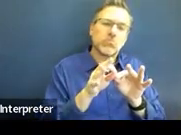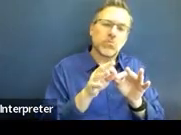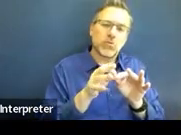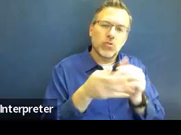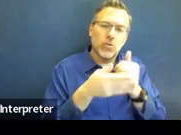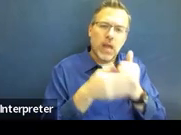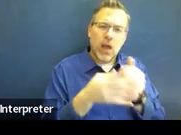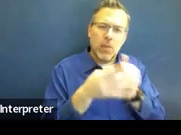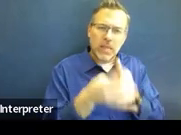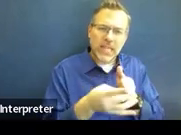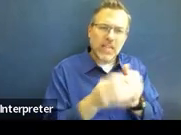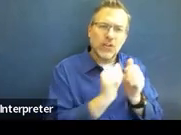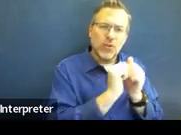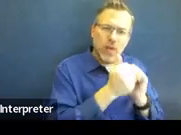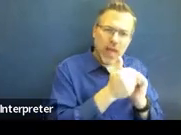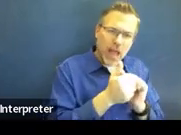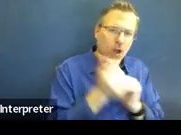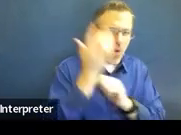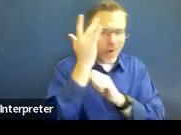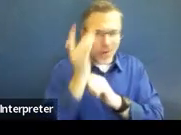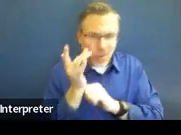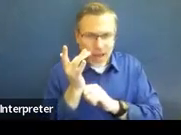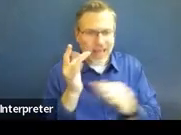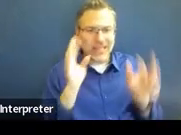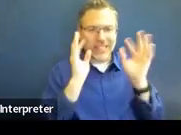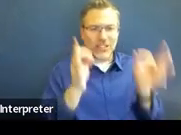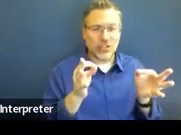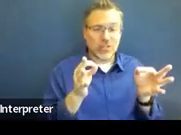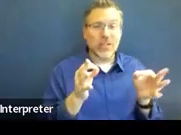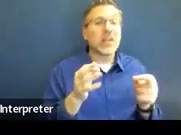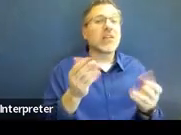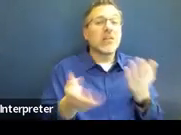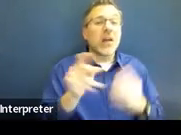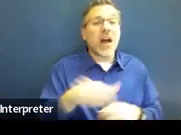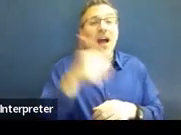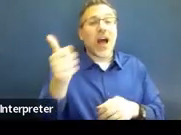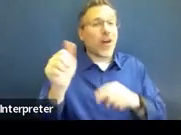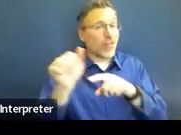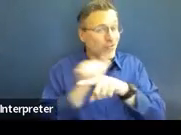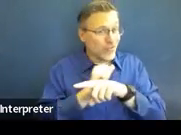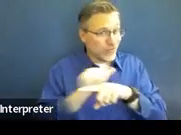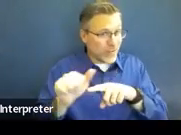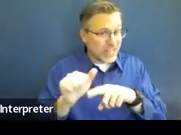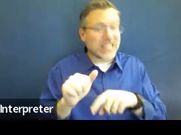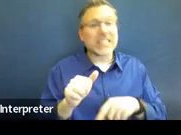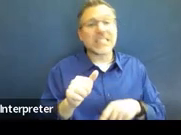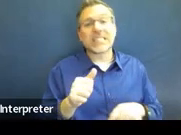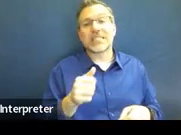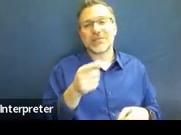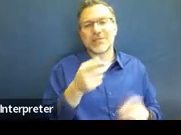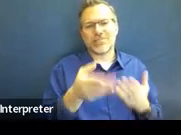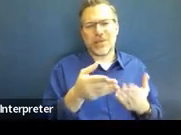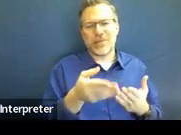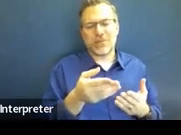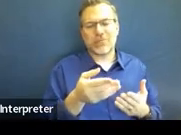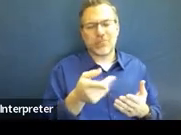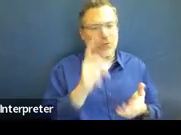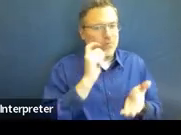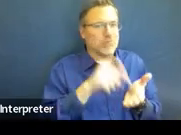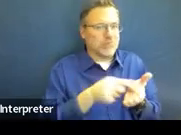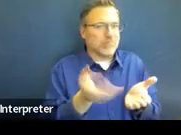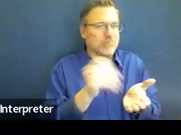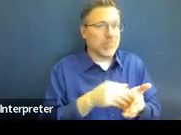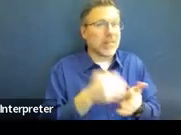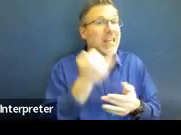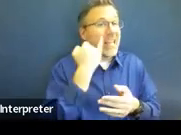If you have ever listened to us in our other trainings, I think we say this the most in our abbreviated day training, but we say if it's